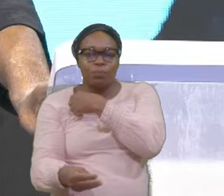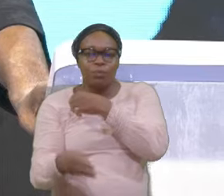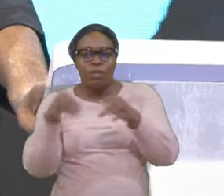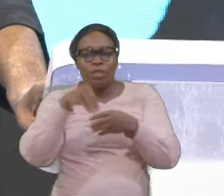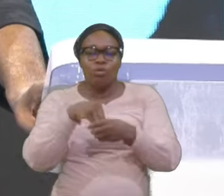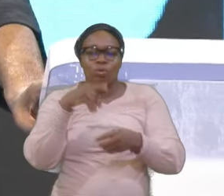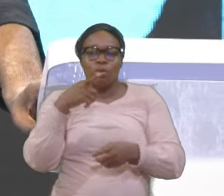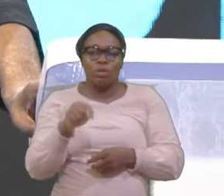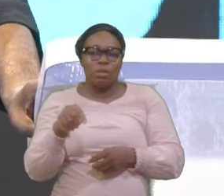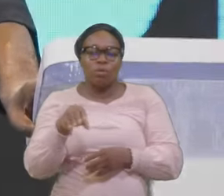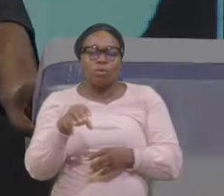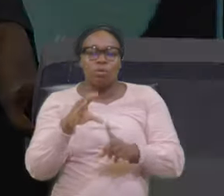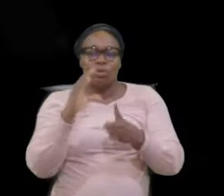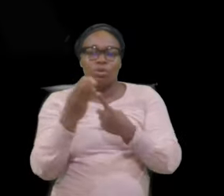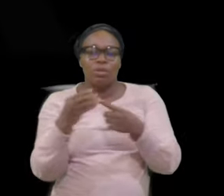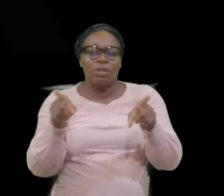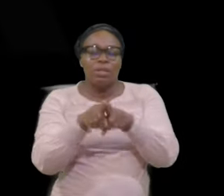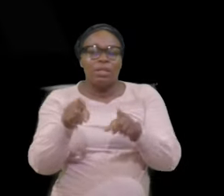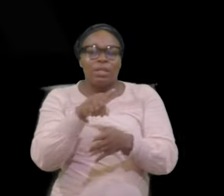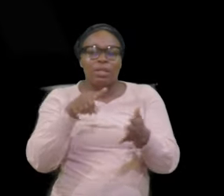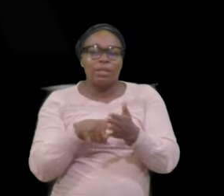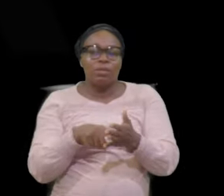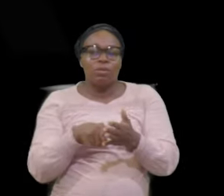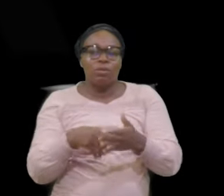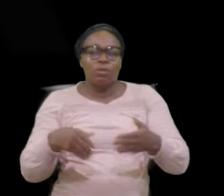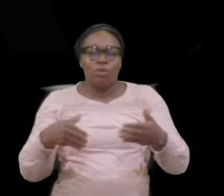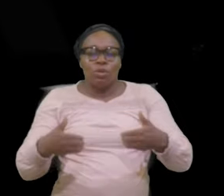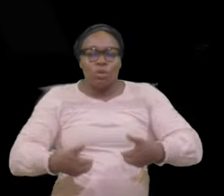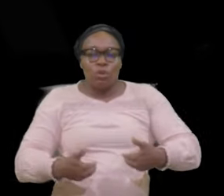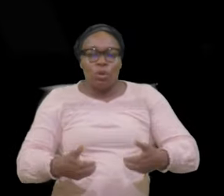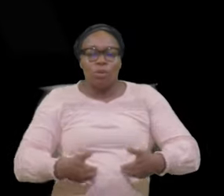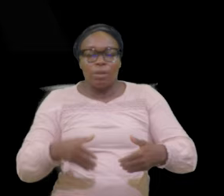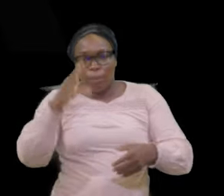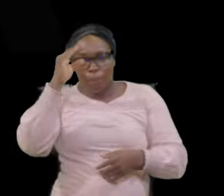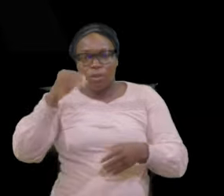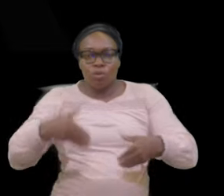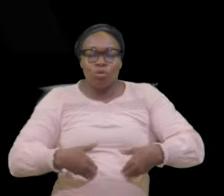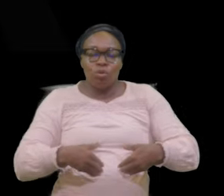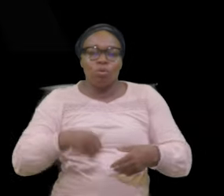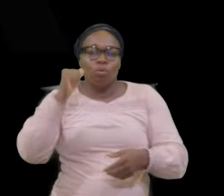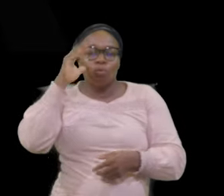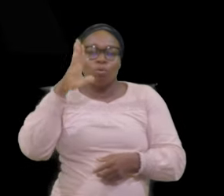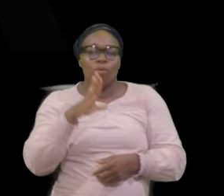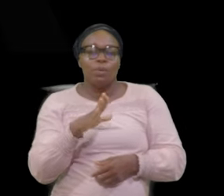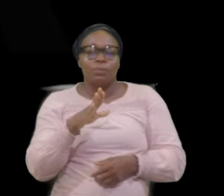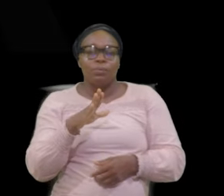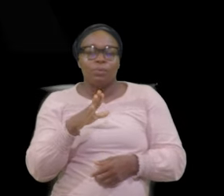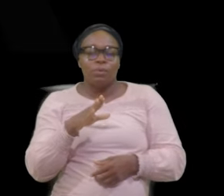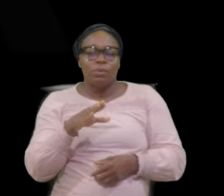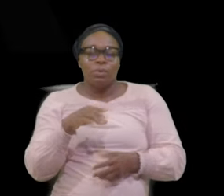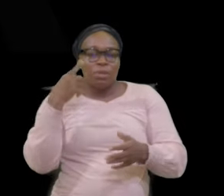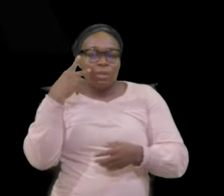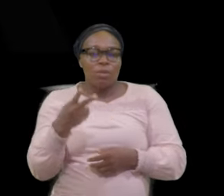Man Young Woman Lady Look at Where you Are And it's Your